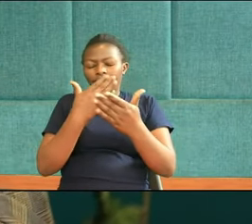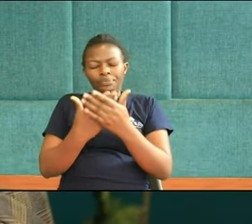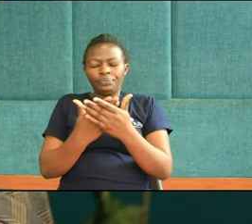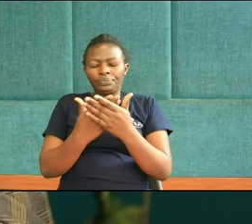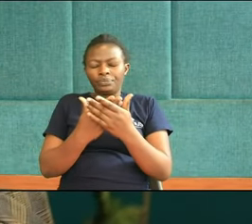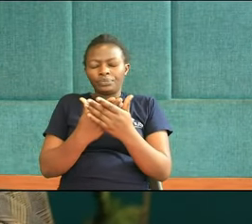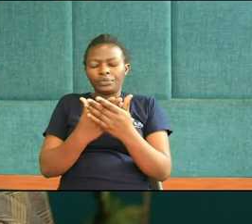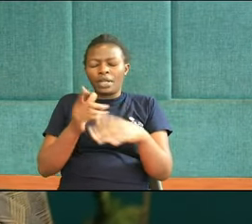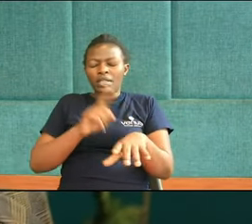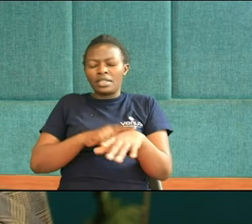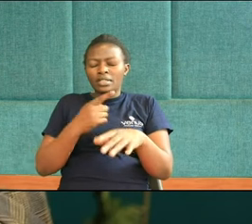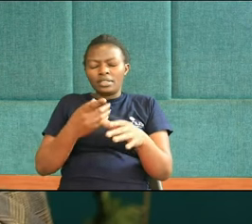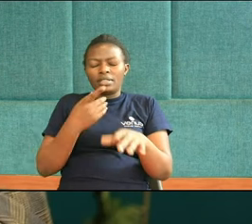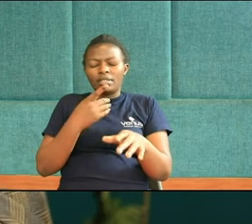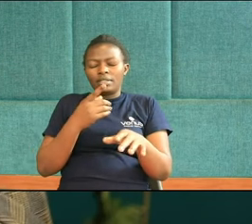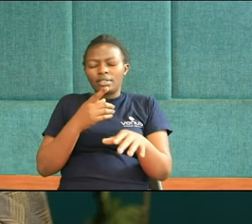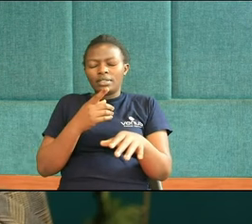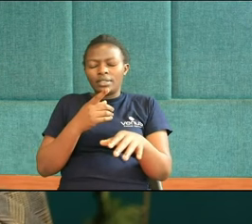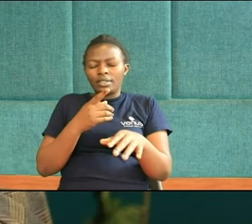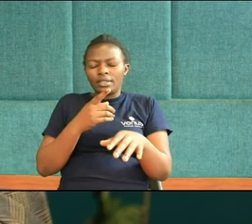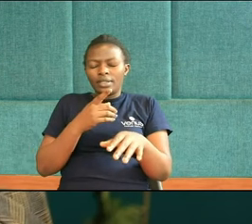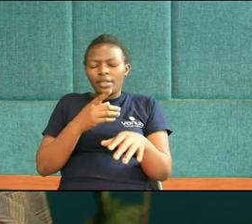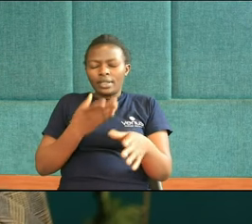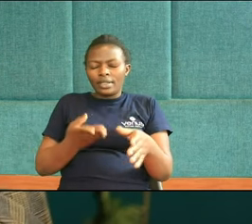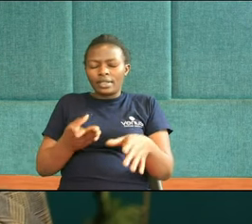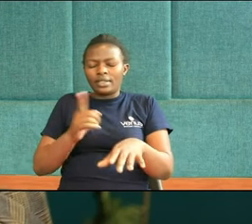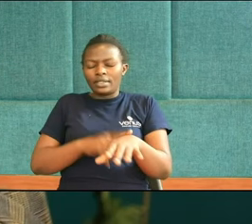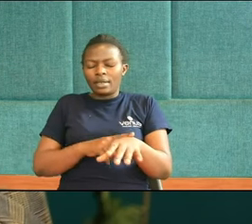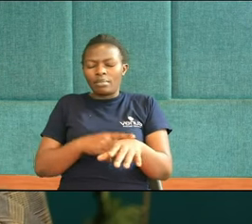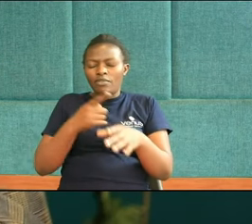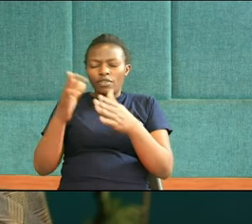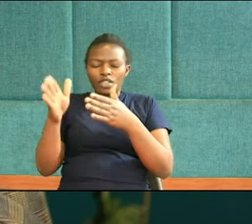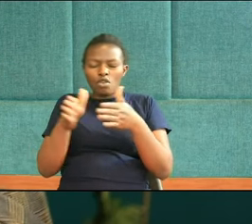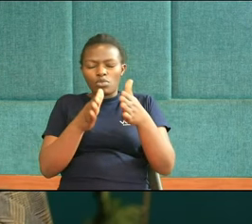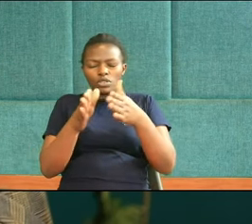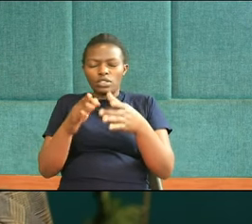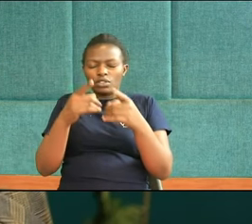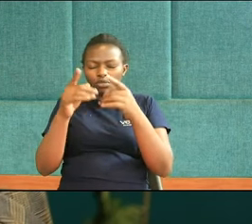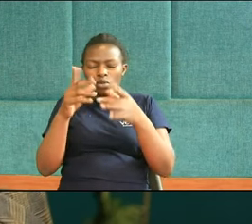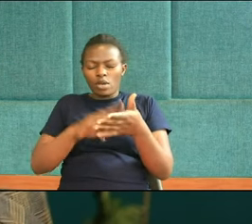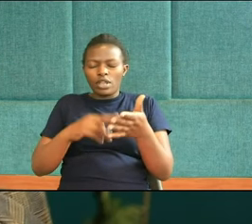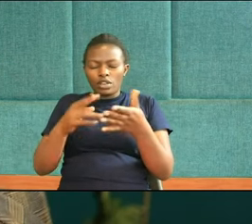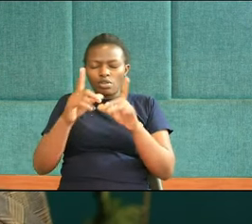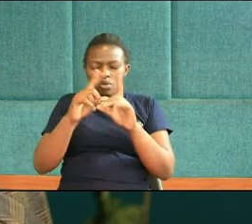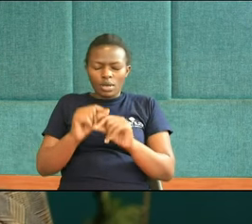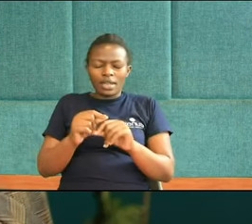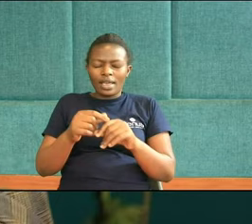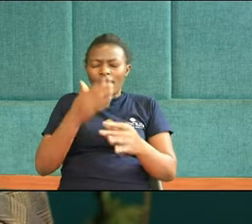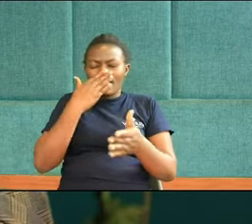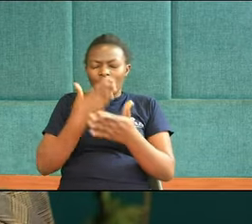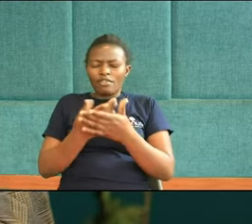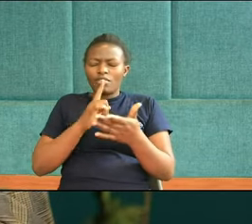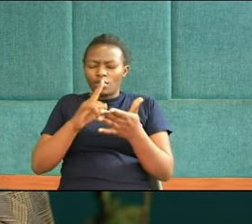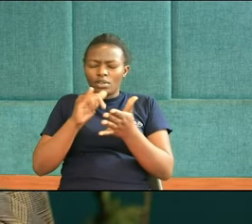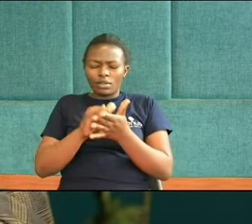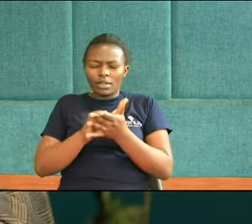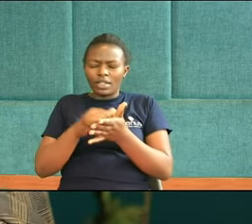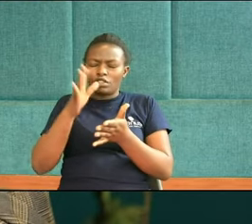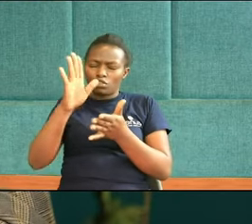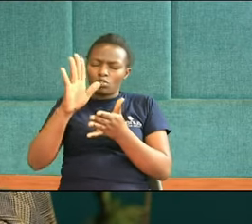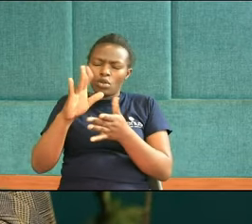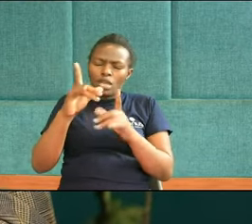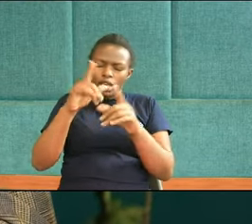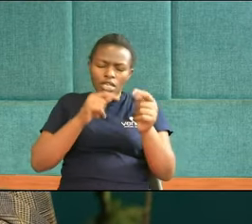At this time We'd like to thank you So much Oh Father For the opportunity To read your word Thank you so much Oh Father For the assurance That you are in control